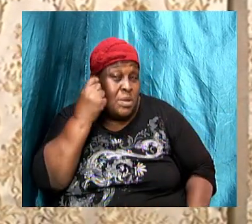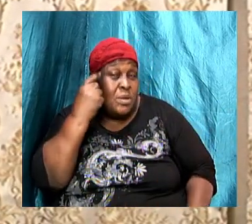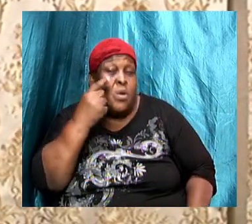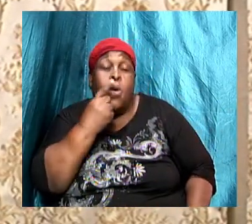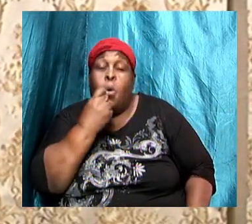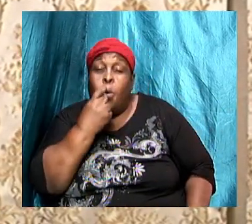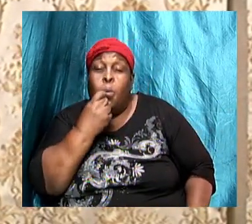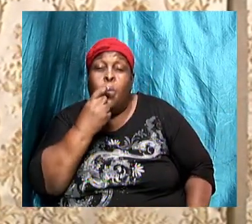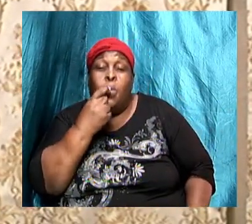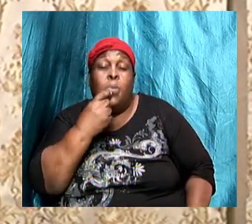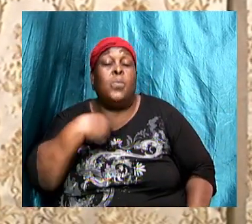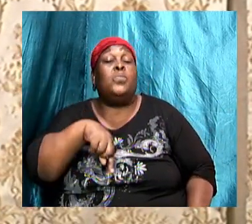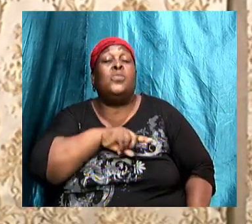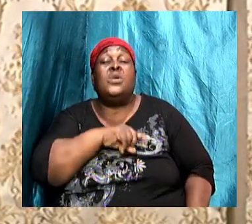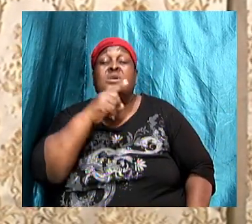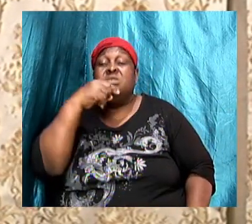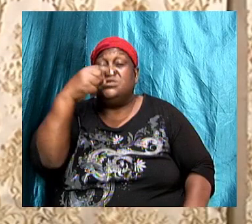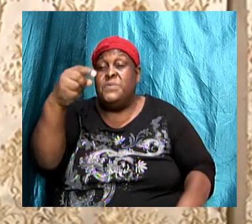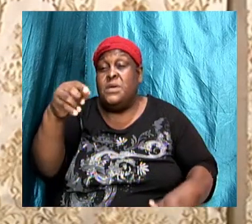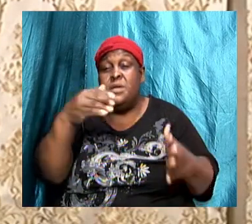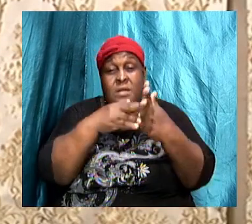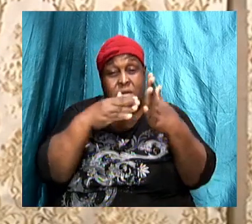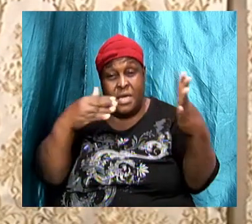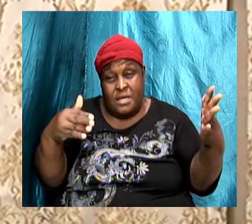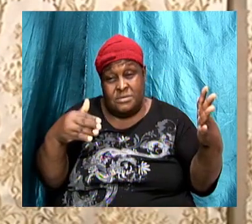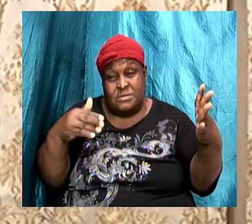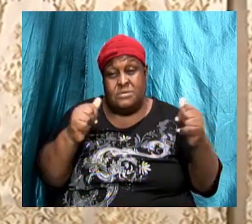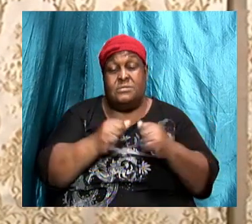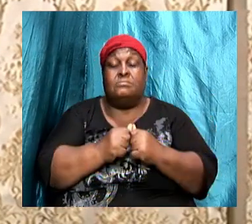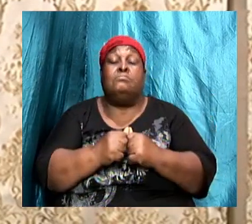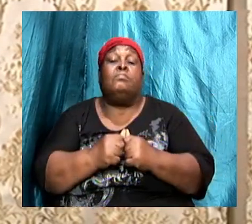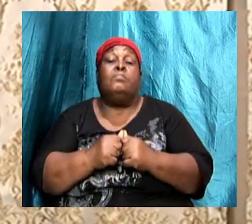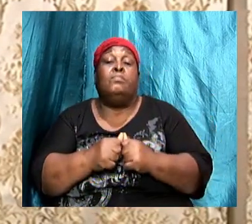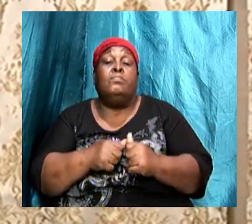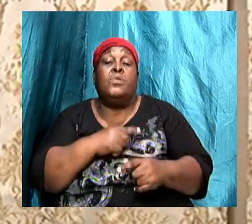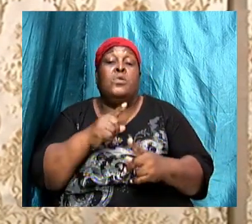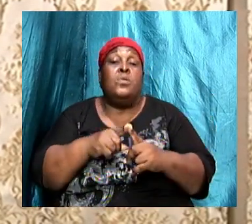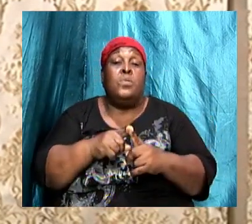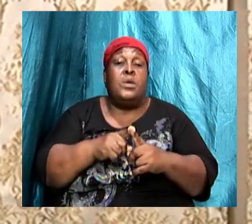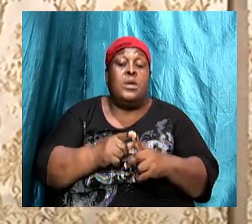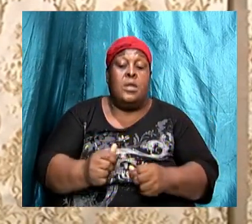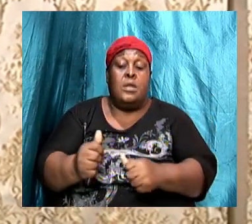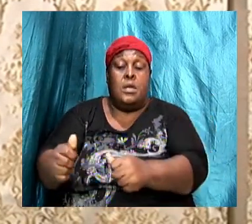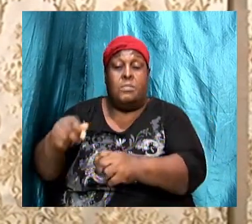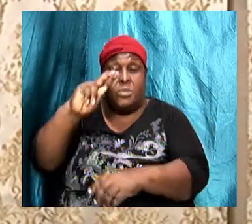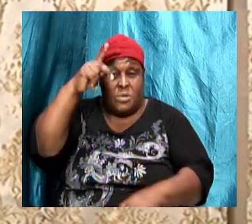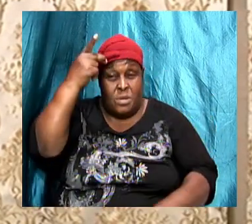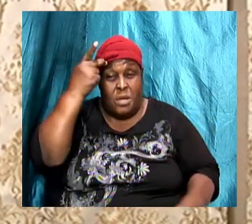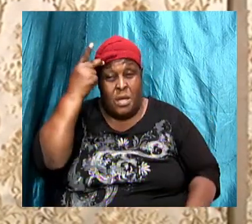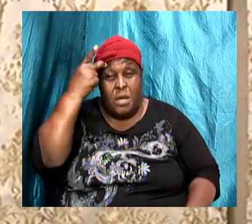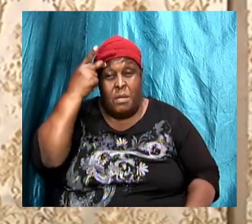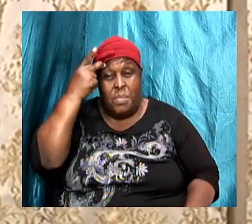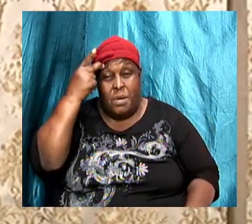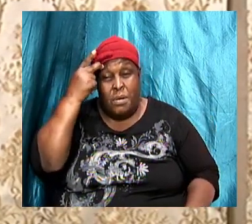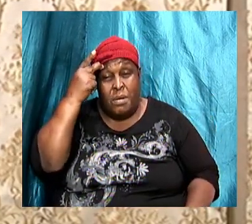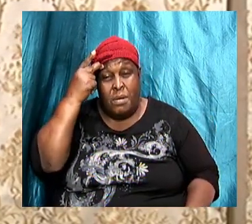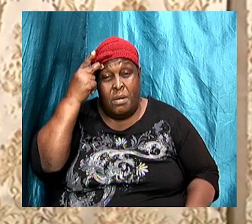we are speaking against. Make no bones about it. When the apostle Paul was on his way to